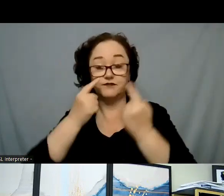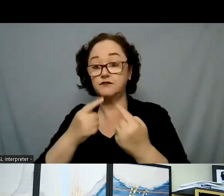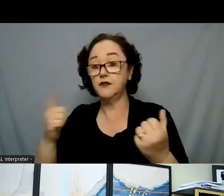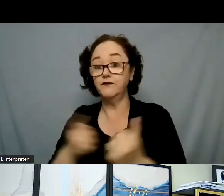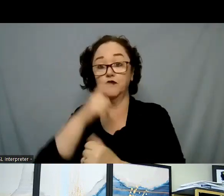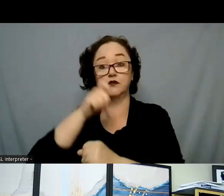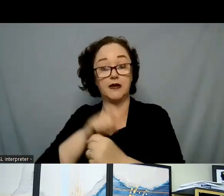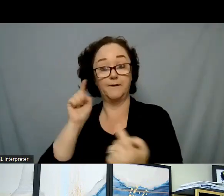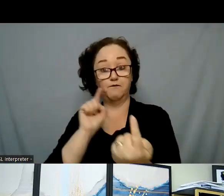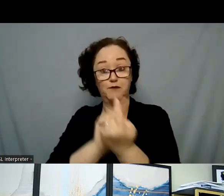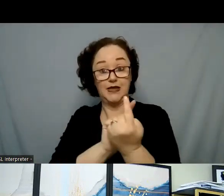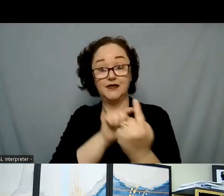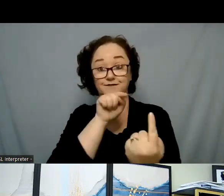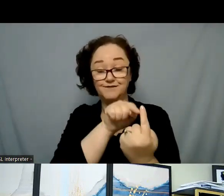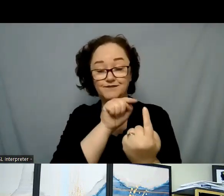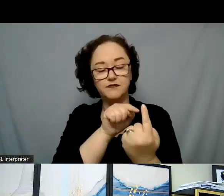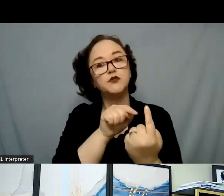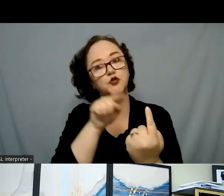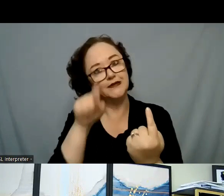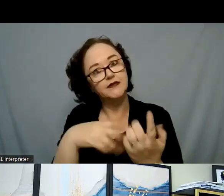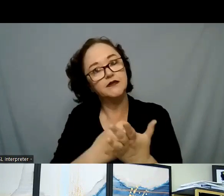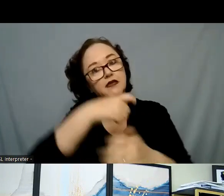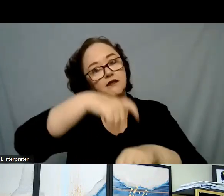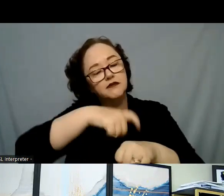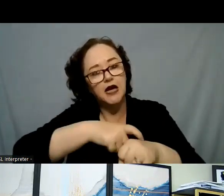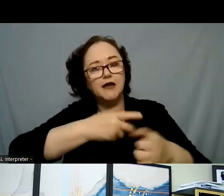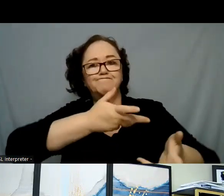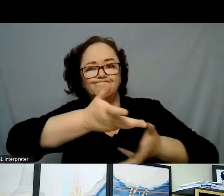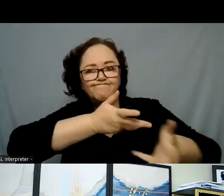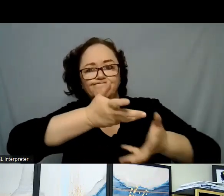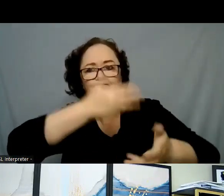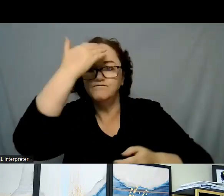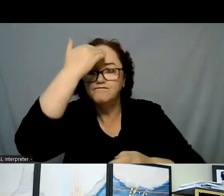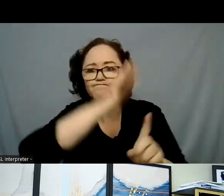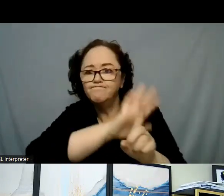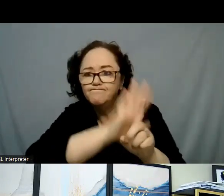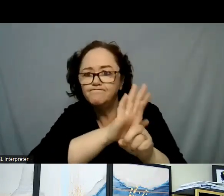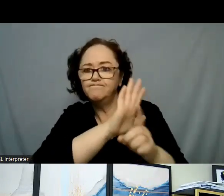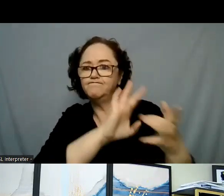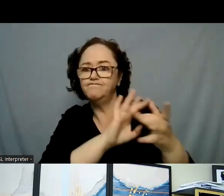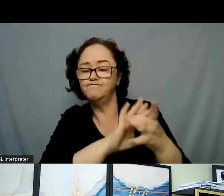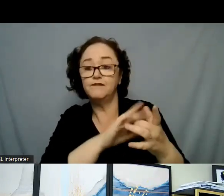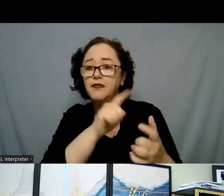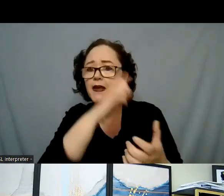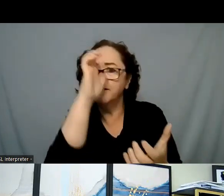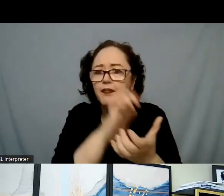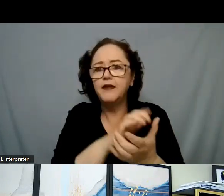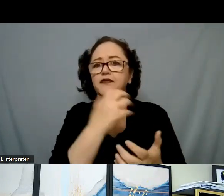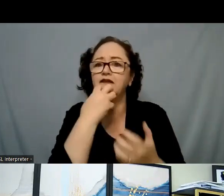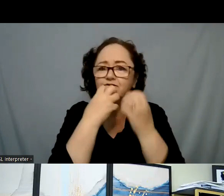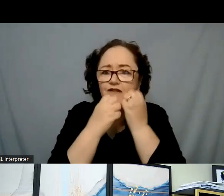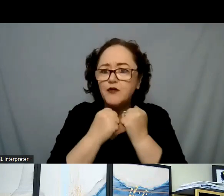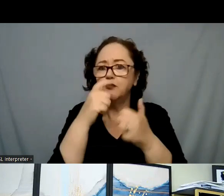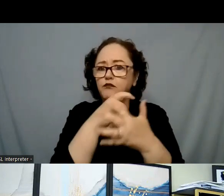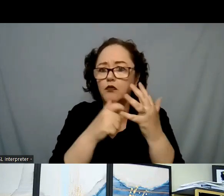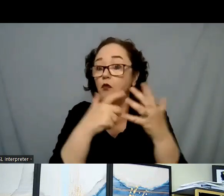persons that we take the time to get to know their story. What do they believe? What do they value? And this is true for